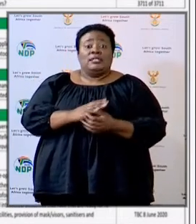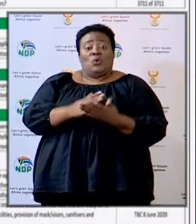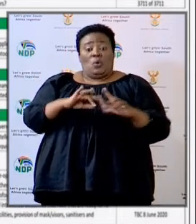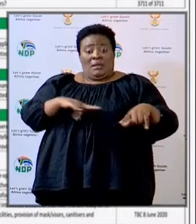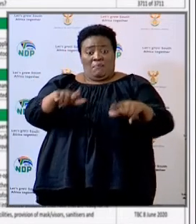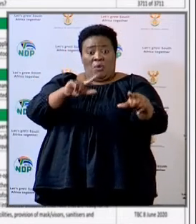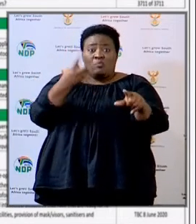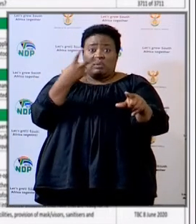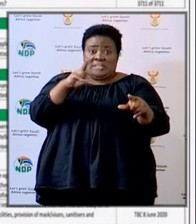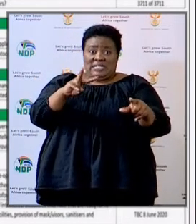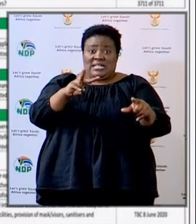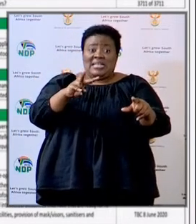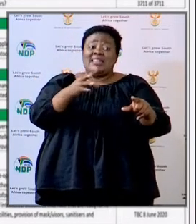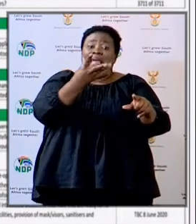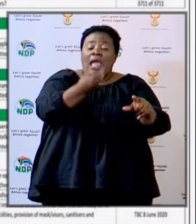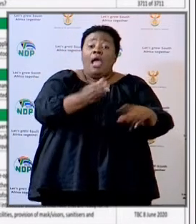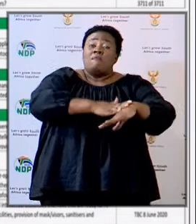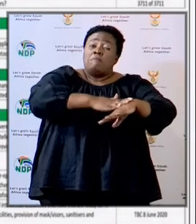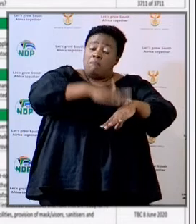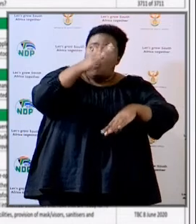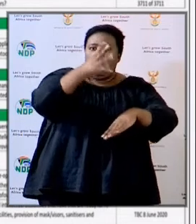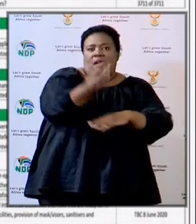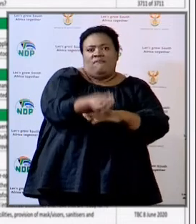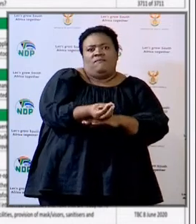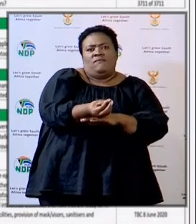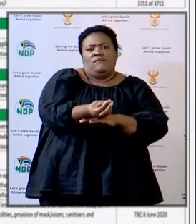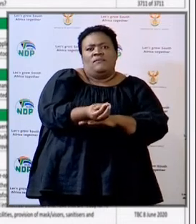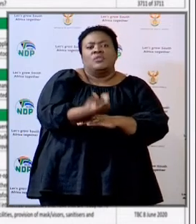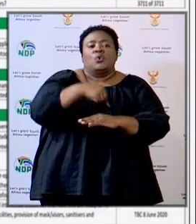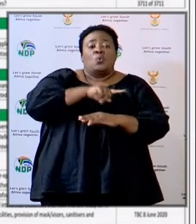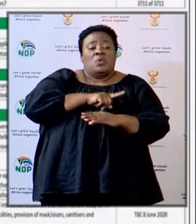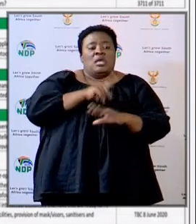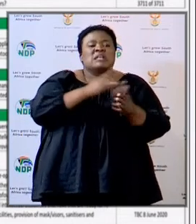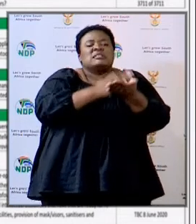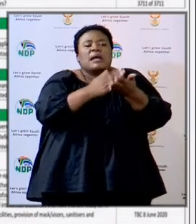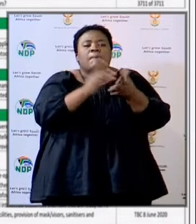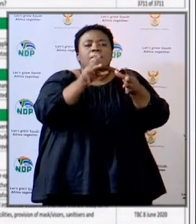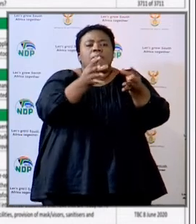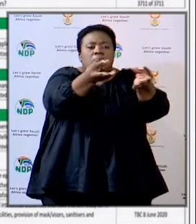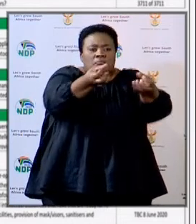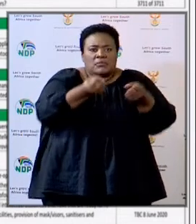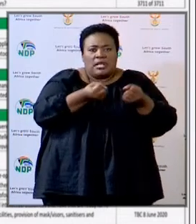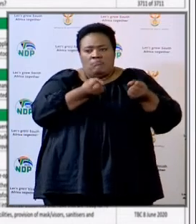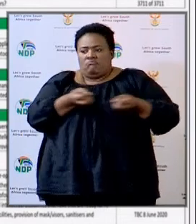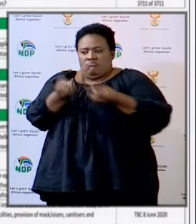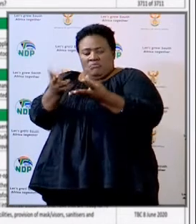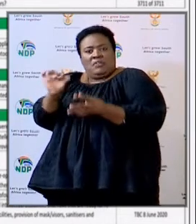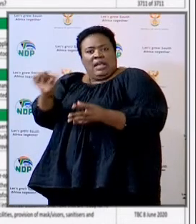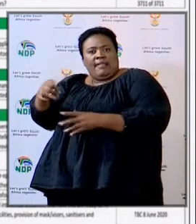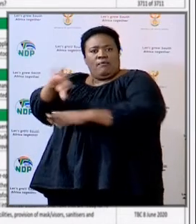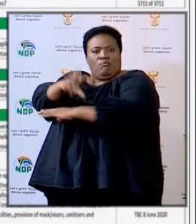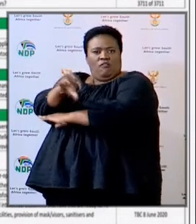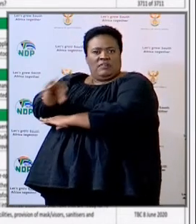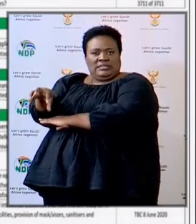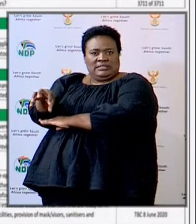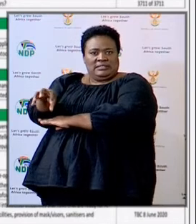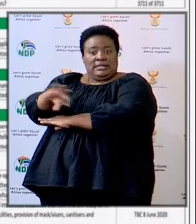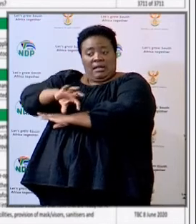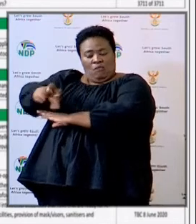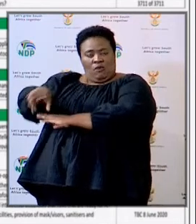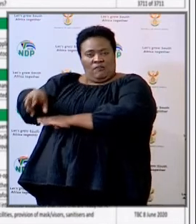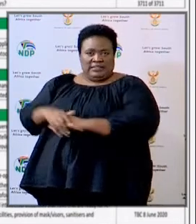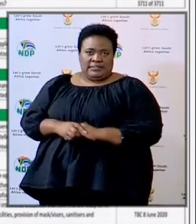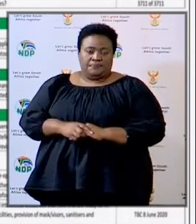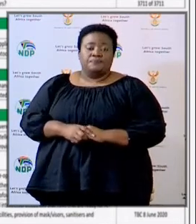stage, we gathered that they had more than what they required. We needed to redirect them to other provinces. Sanitation,